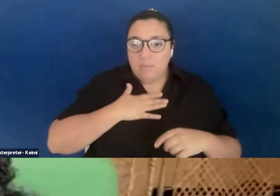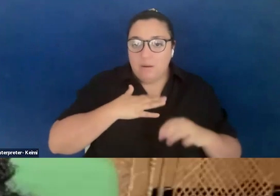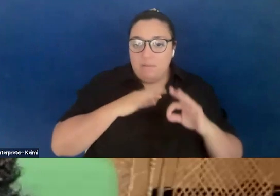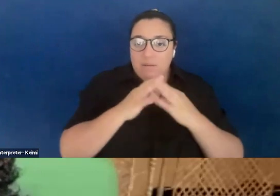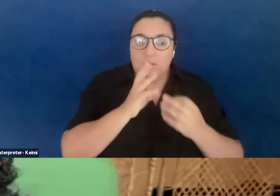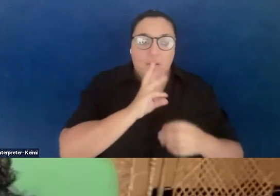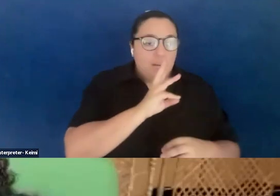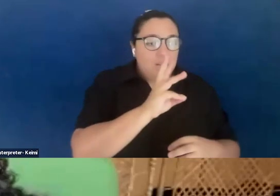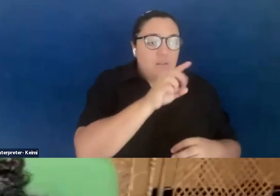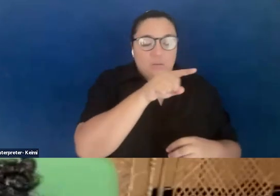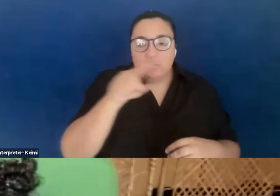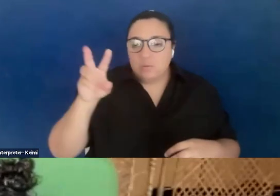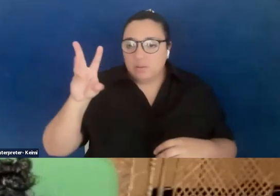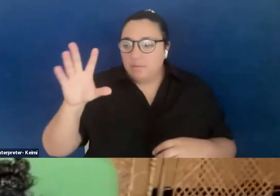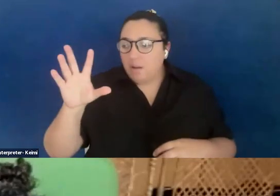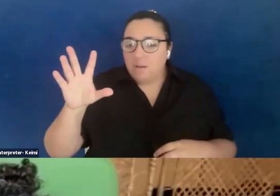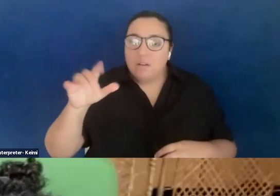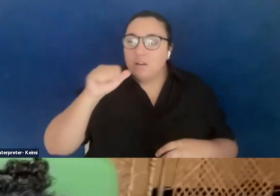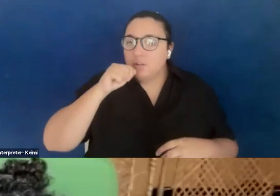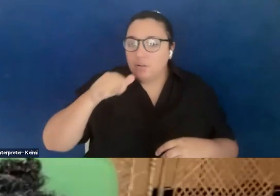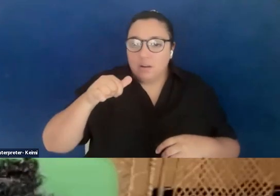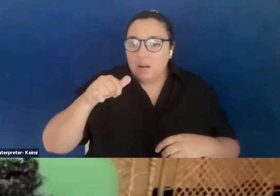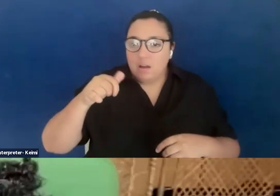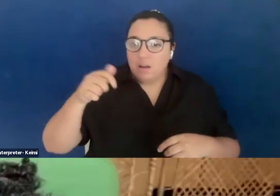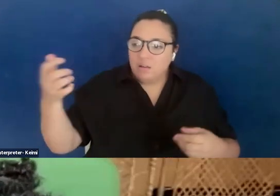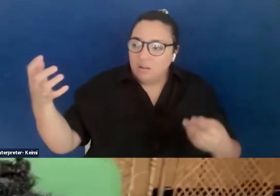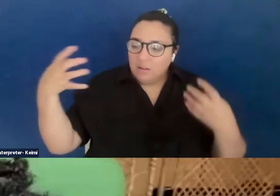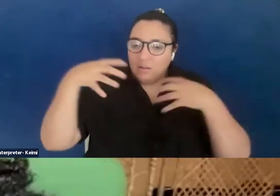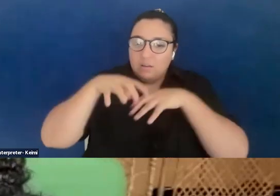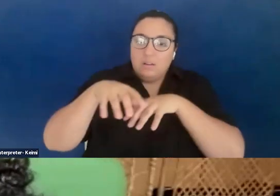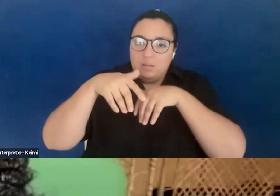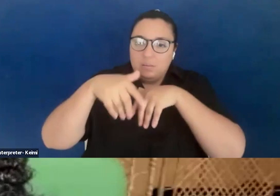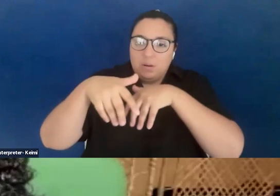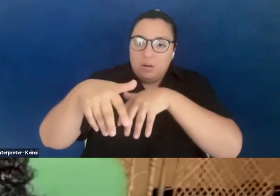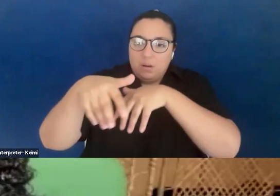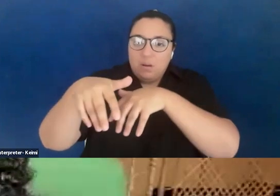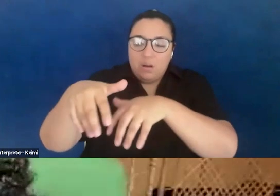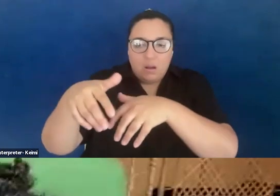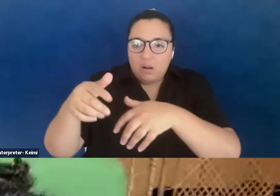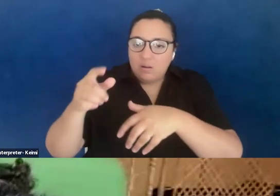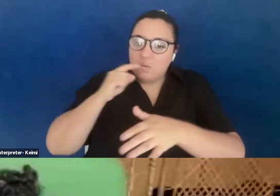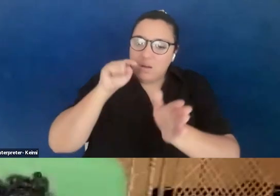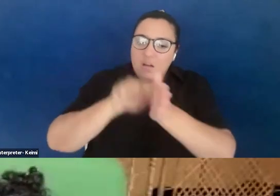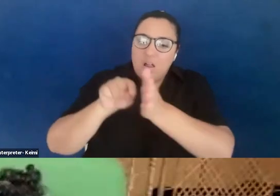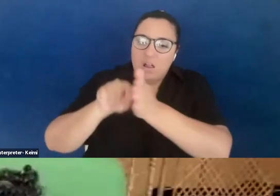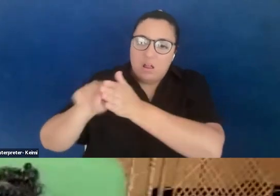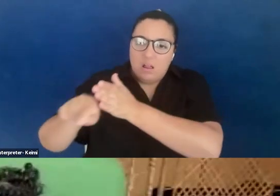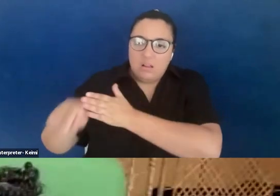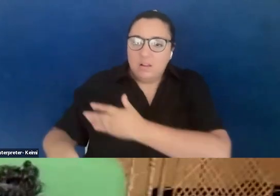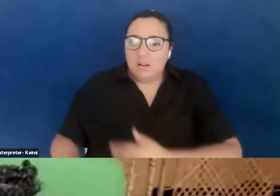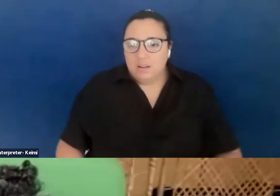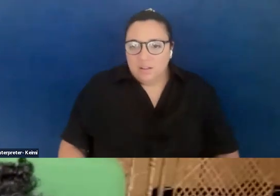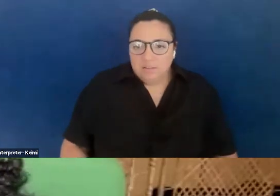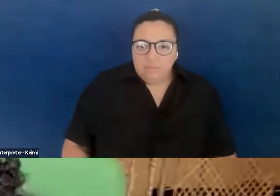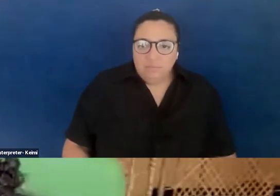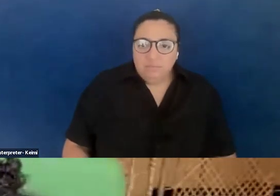and 65 are not marched into a round-up that leads to the grave. I need to talk about living room,